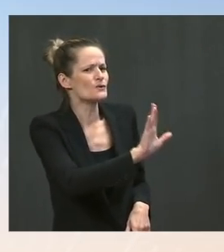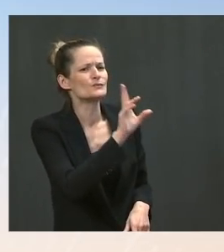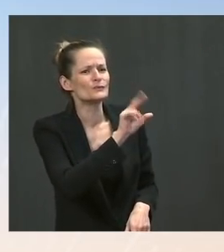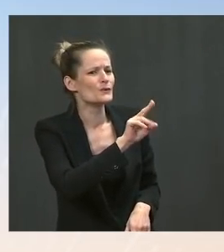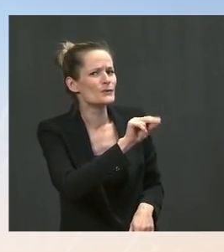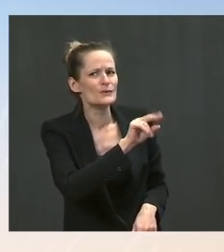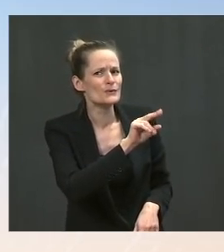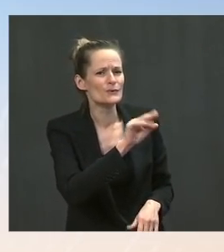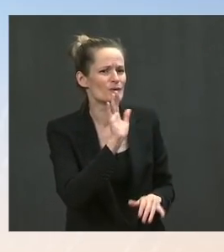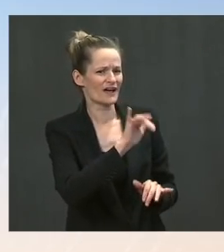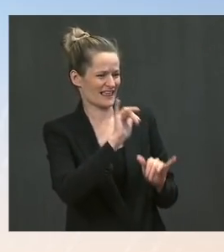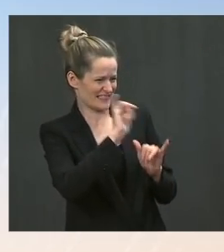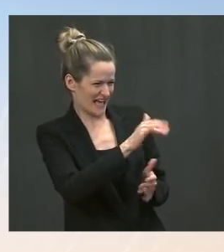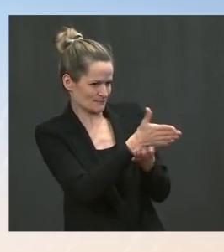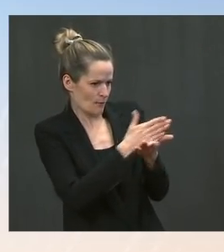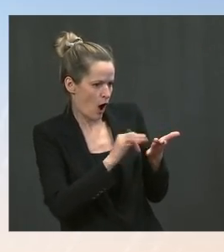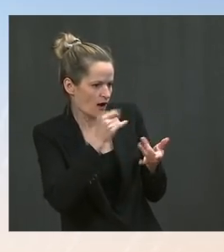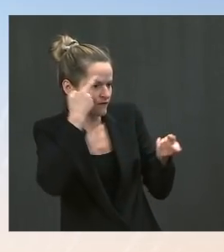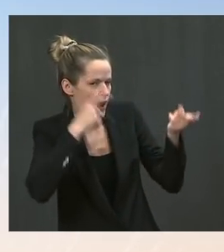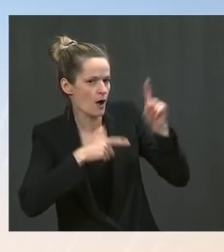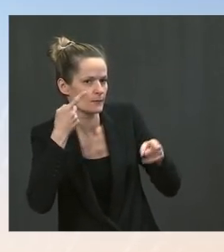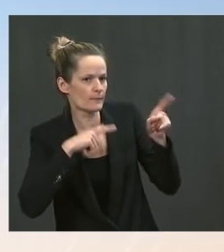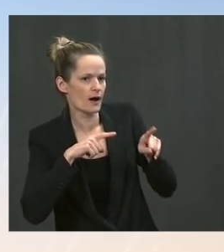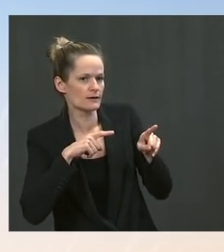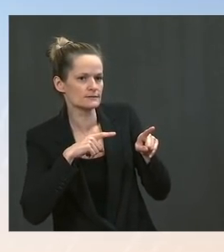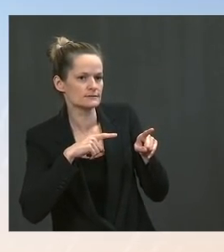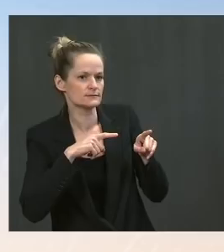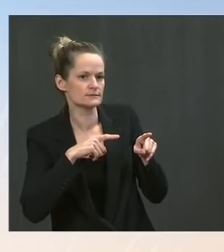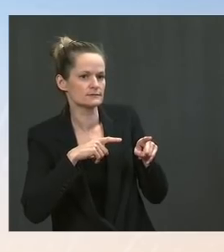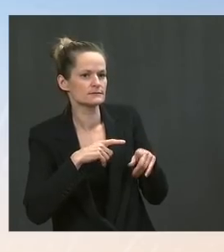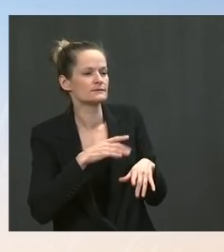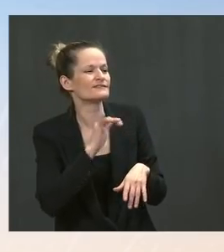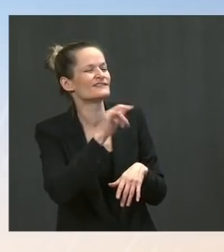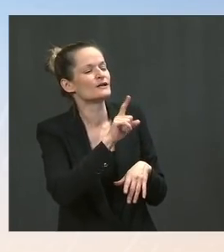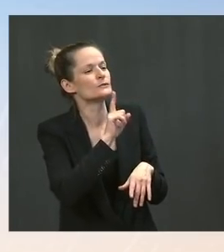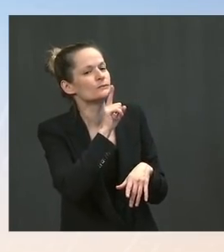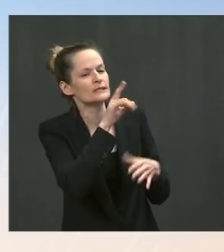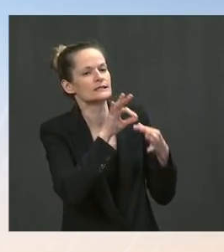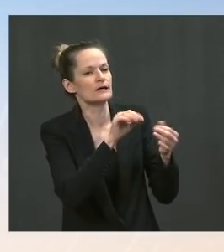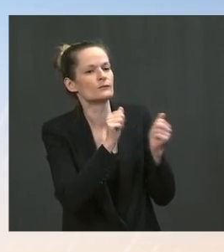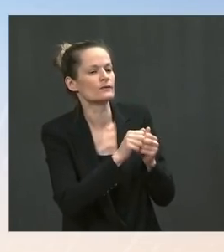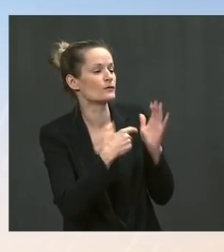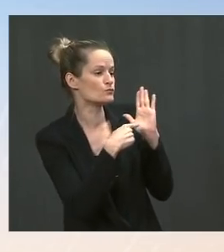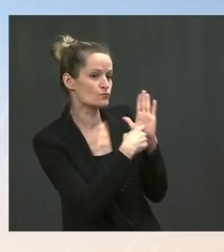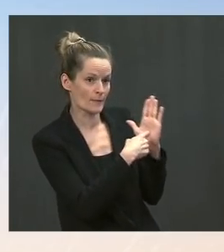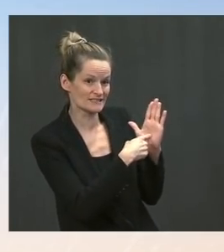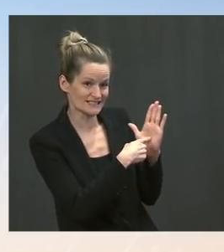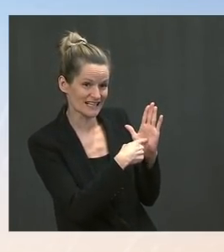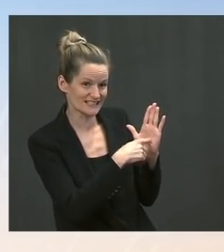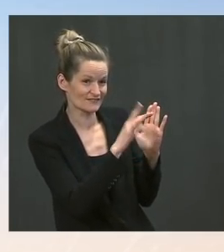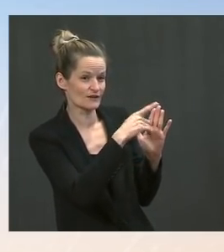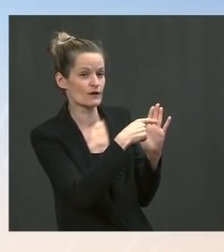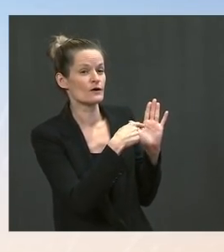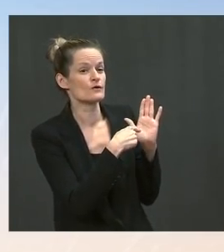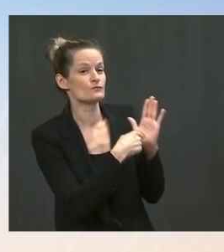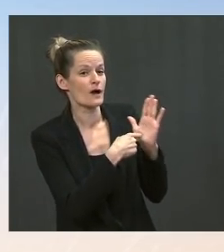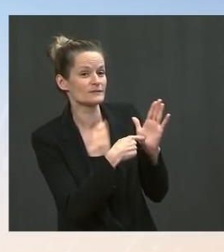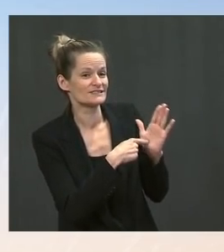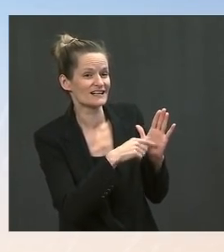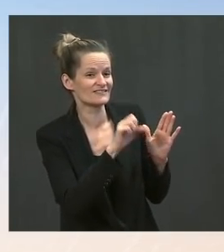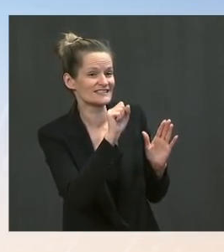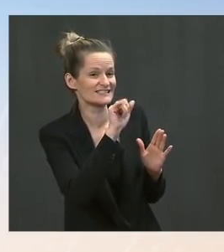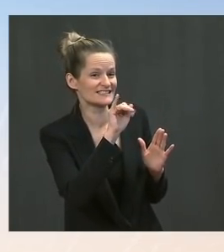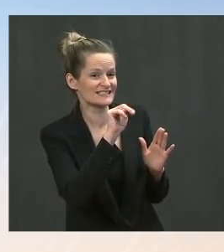Senators Warner, Portman, and Sinema to advance the bipartisan infrastructure package and clarify the measure to reduce tax evasion in the